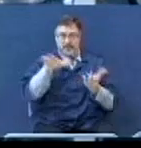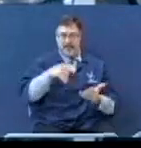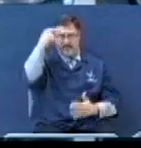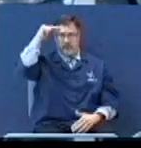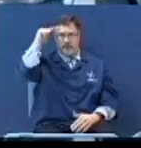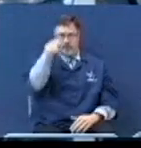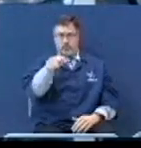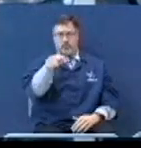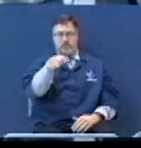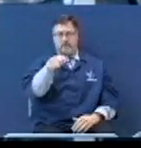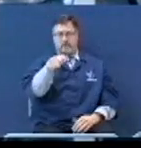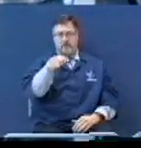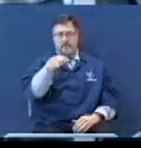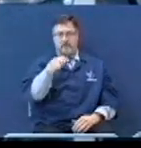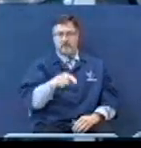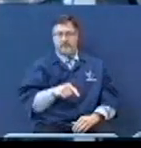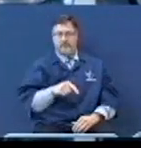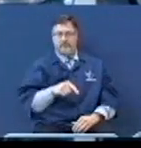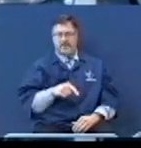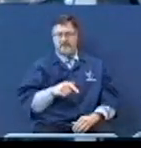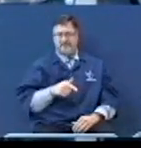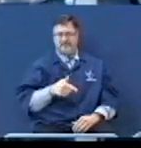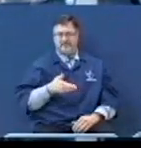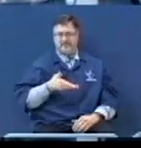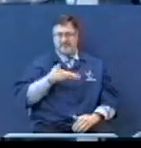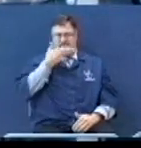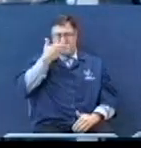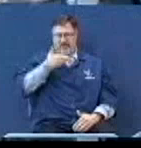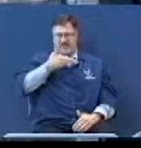you it's an offensive odor.